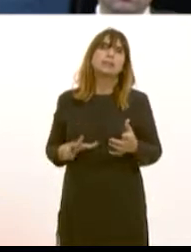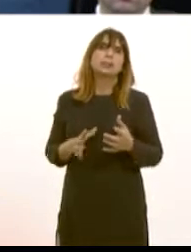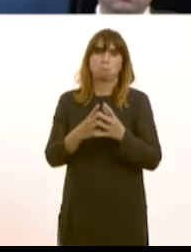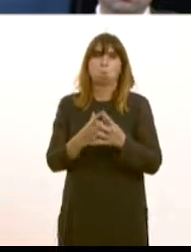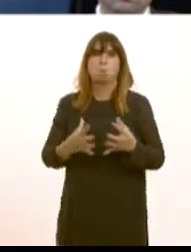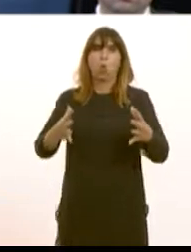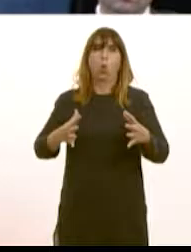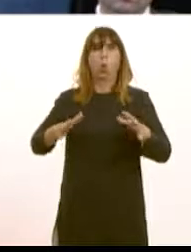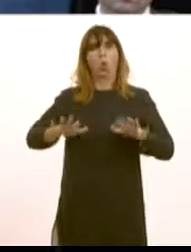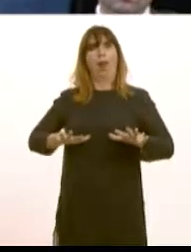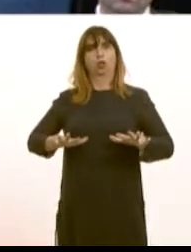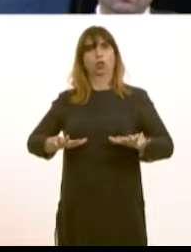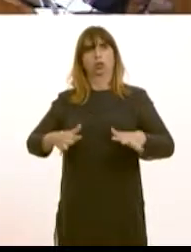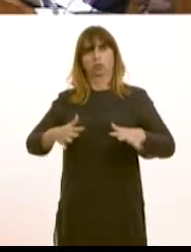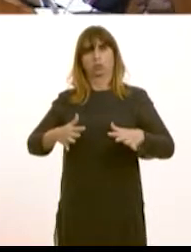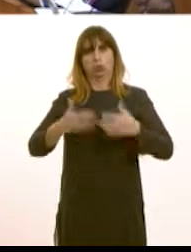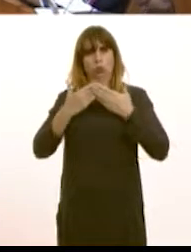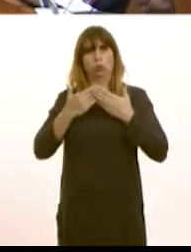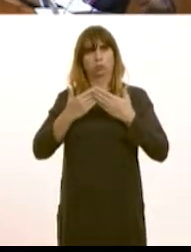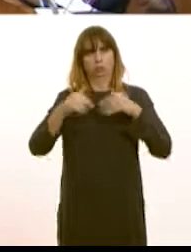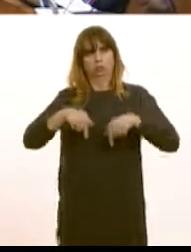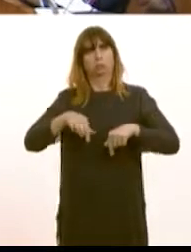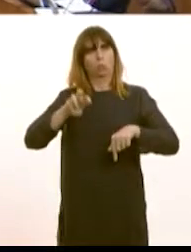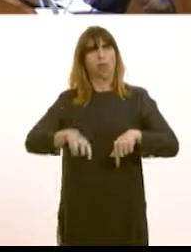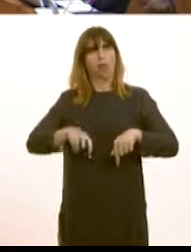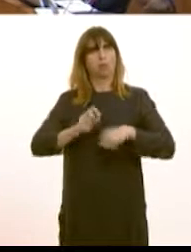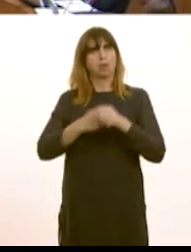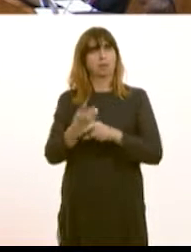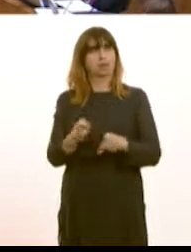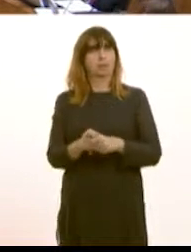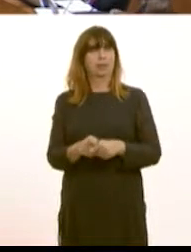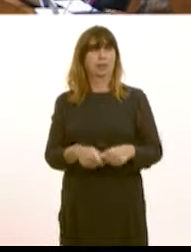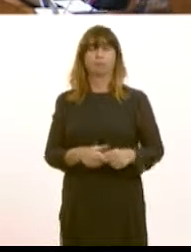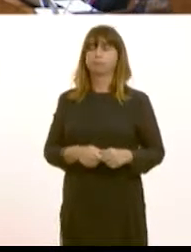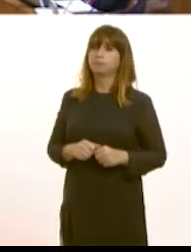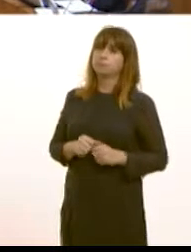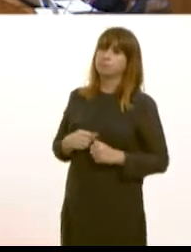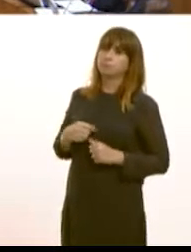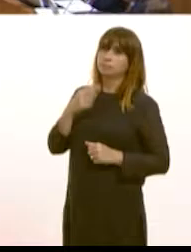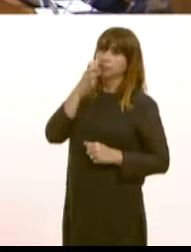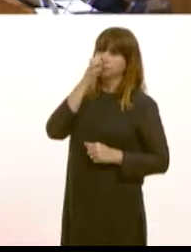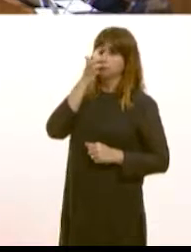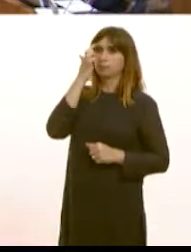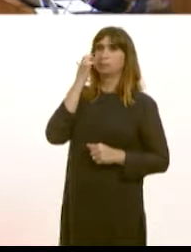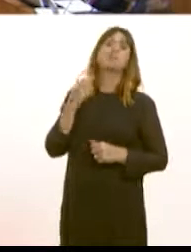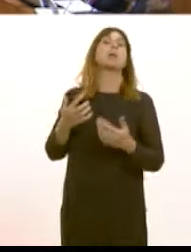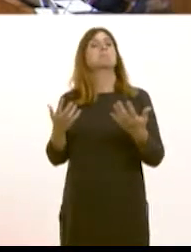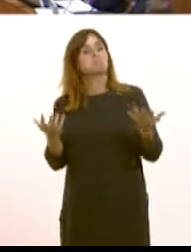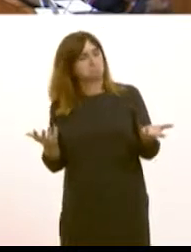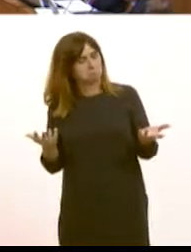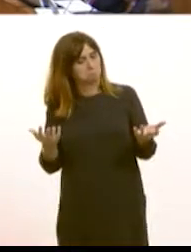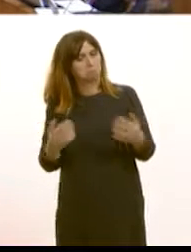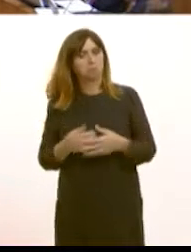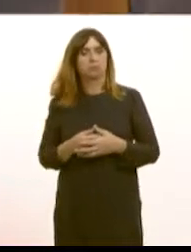that that does have to include an element of quotas well I think it's fair to make that point I